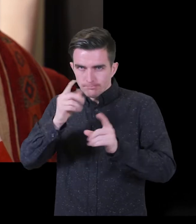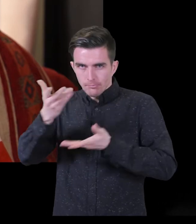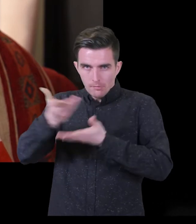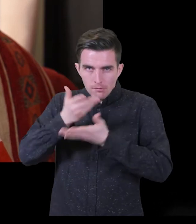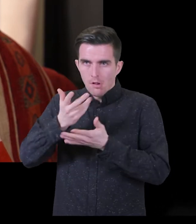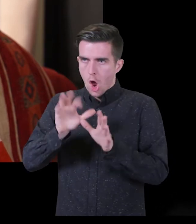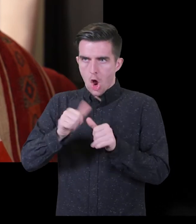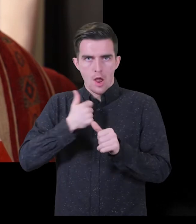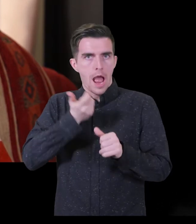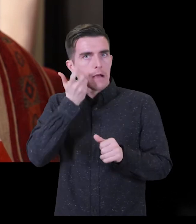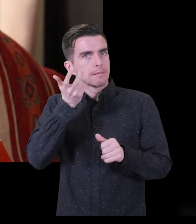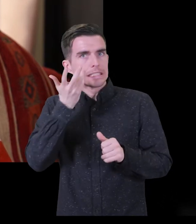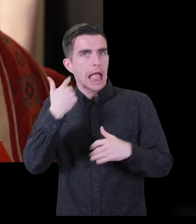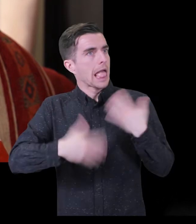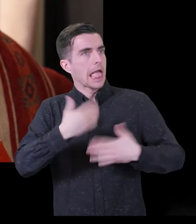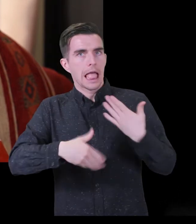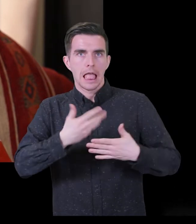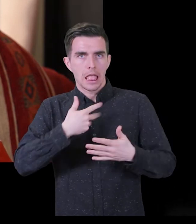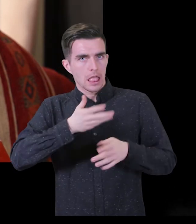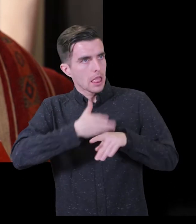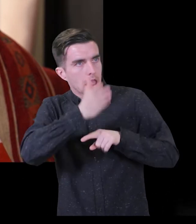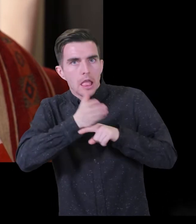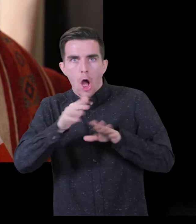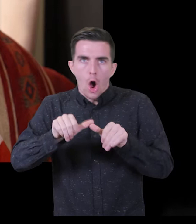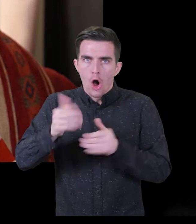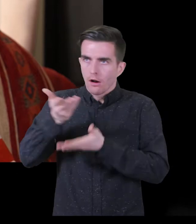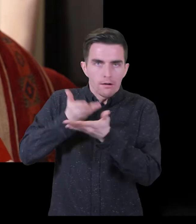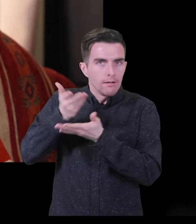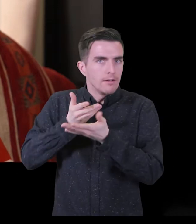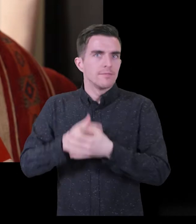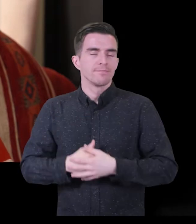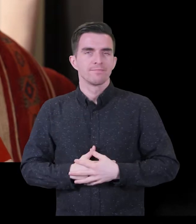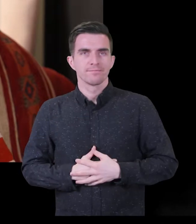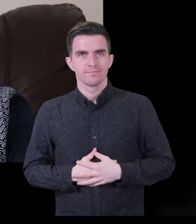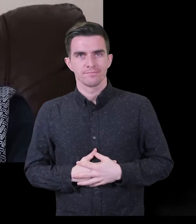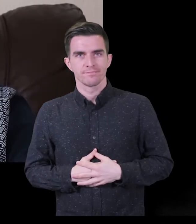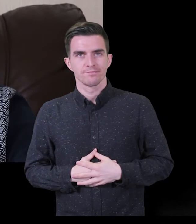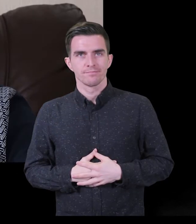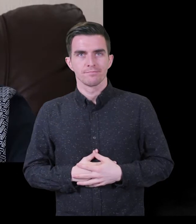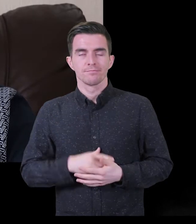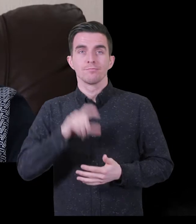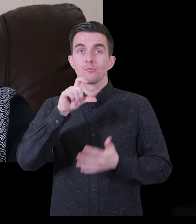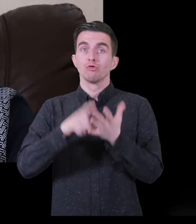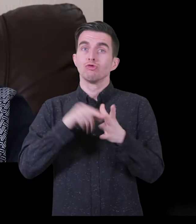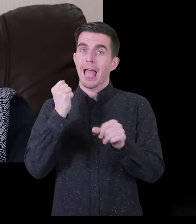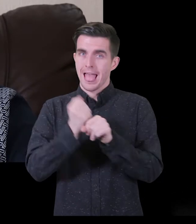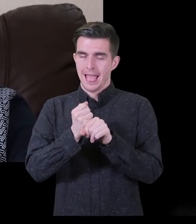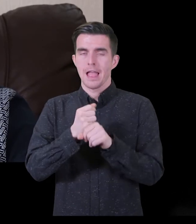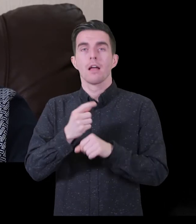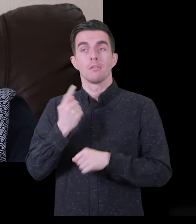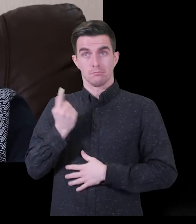to discuss, you know, how I was dealing with mobility and everyday life. My dad died